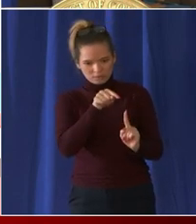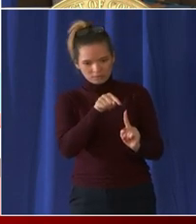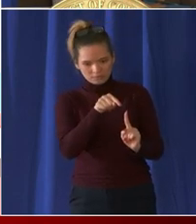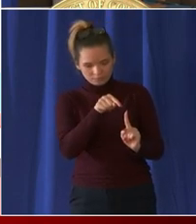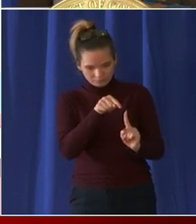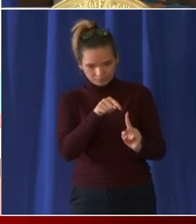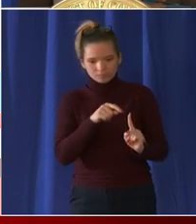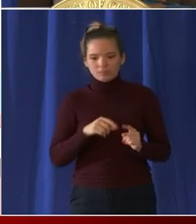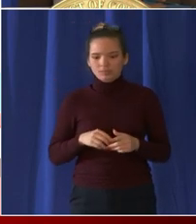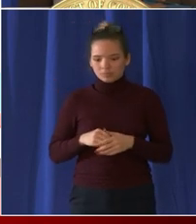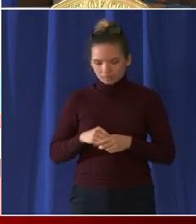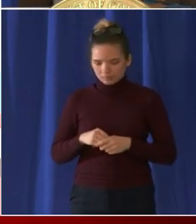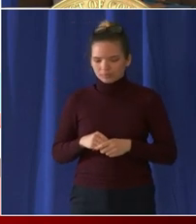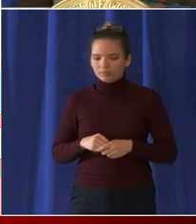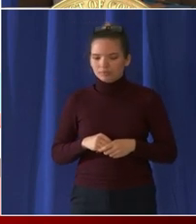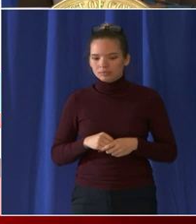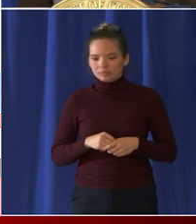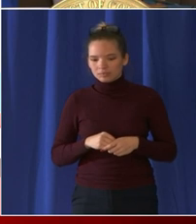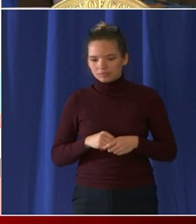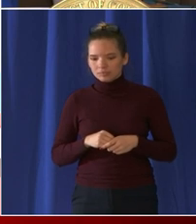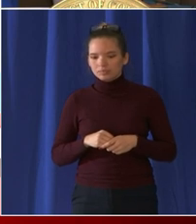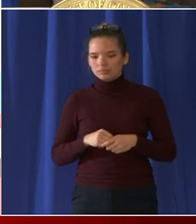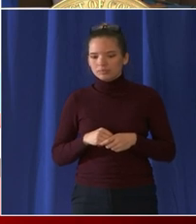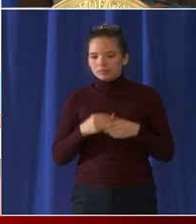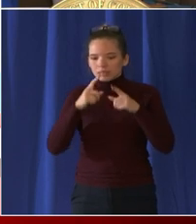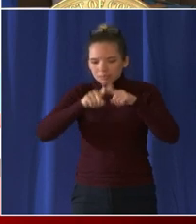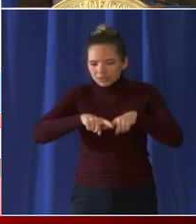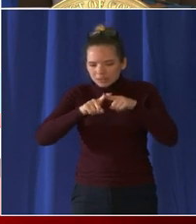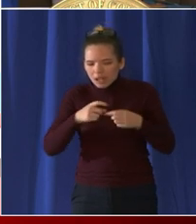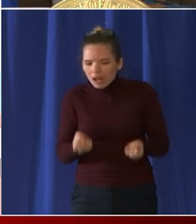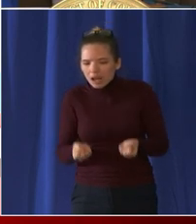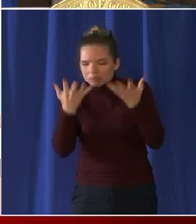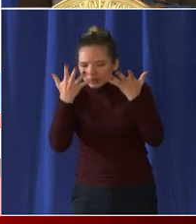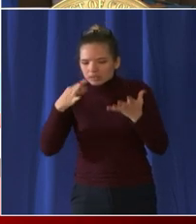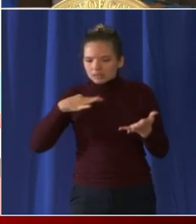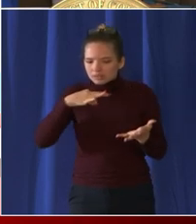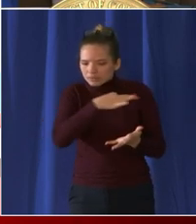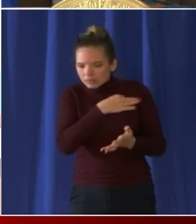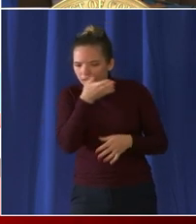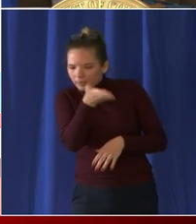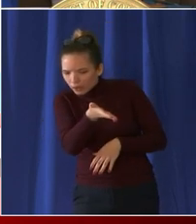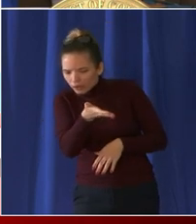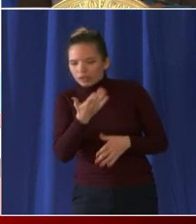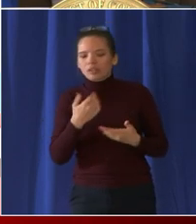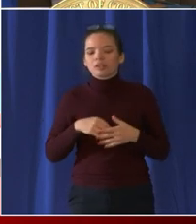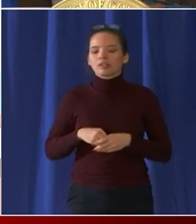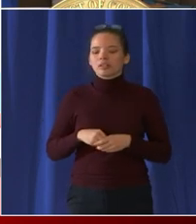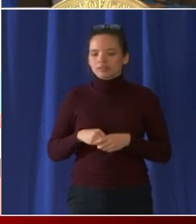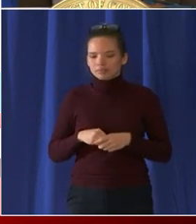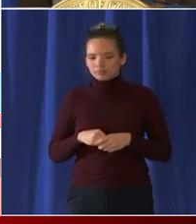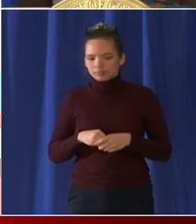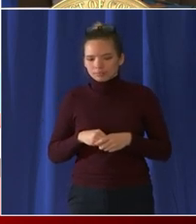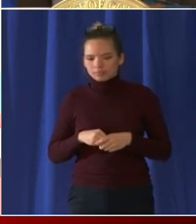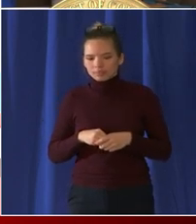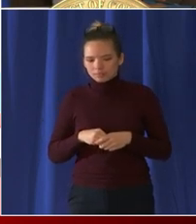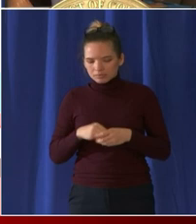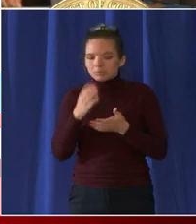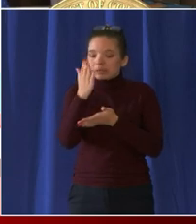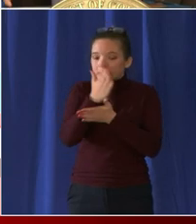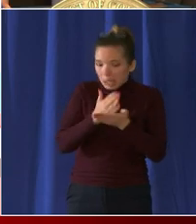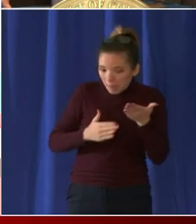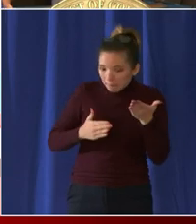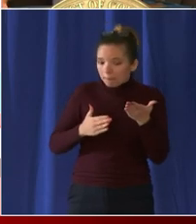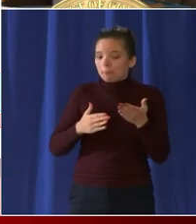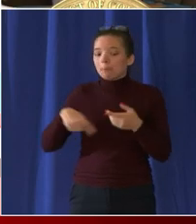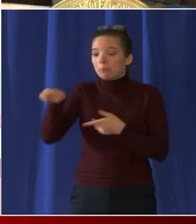the availability of staff or the case rates in that building is learning virtually through the